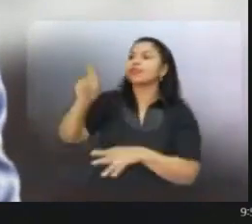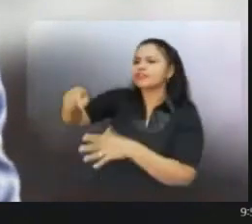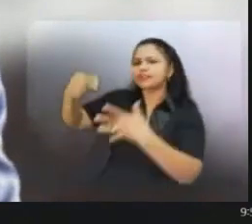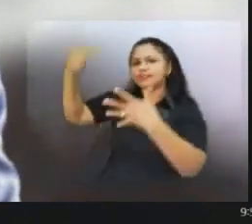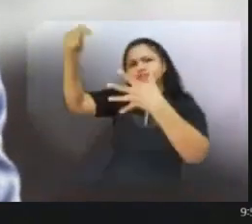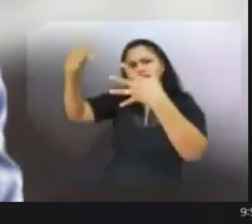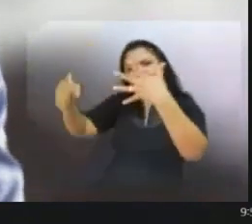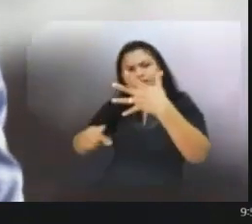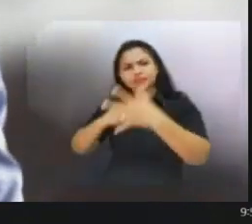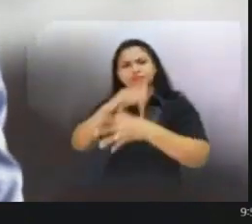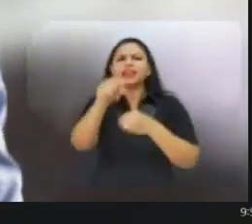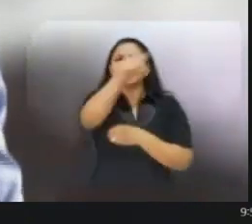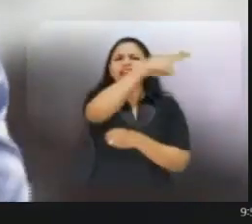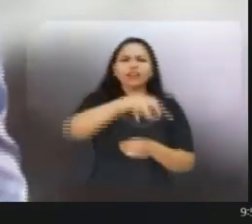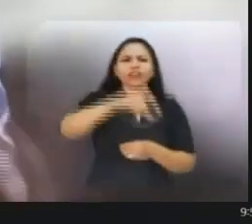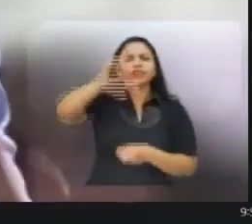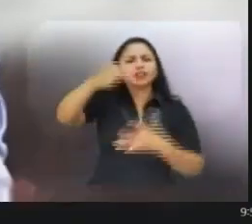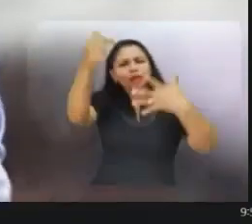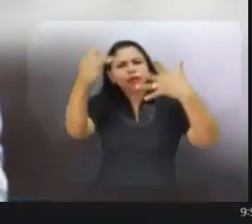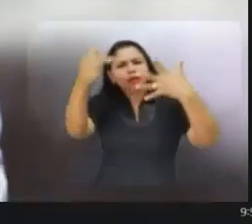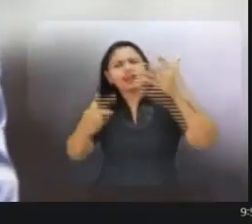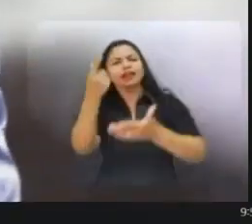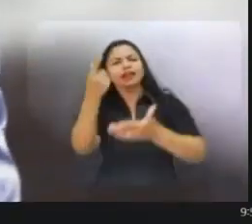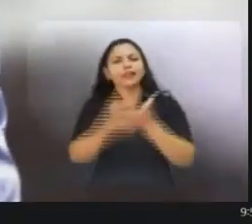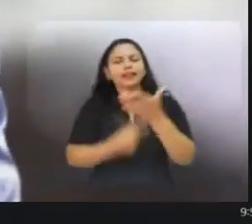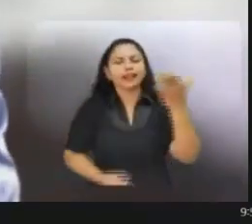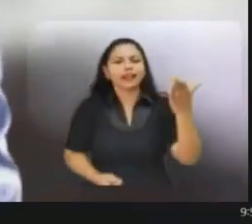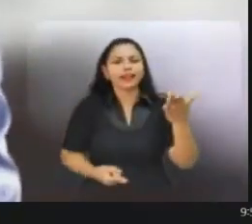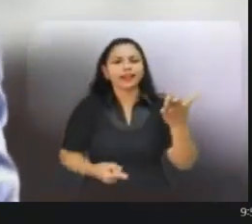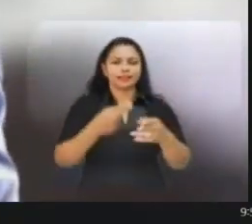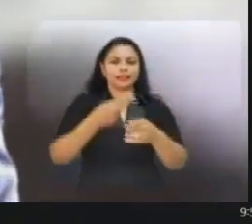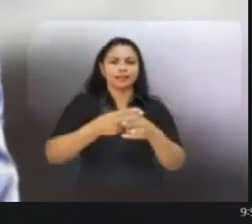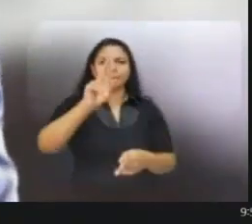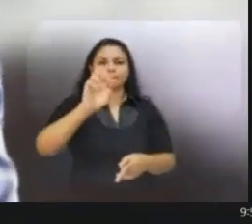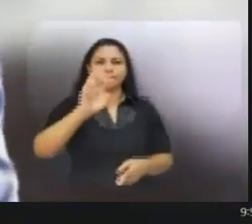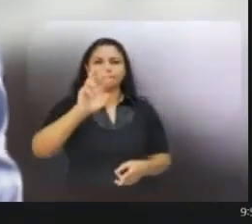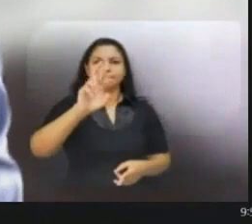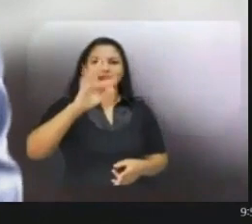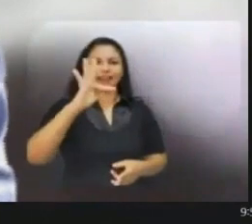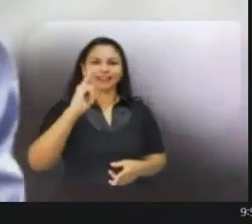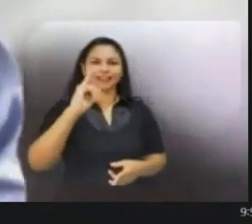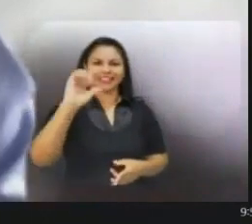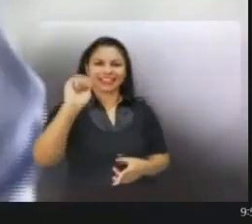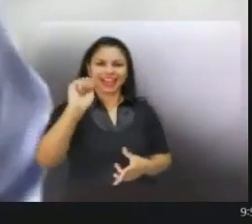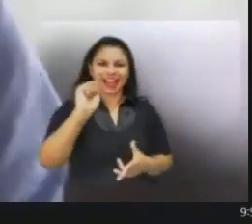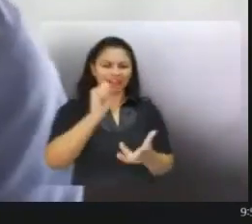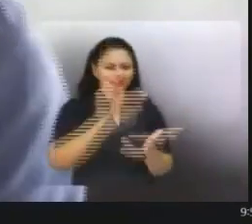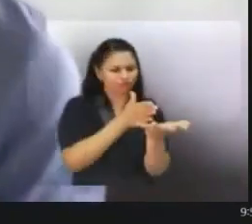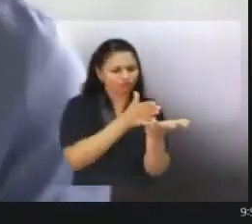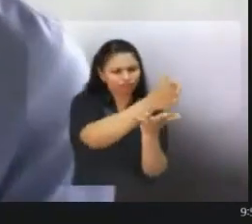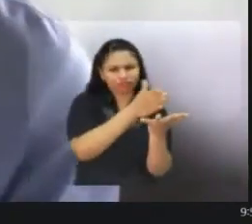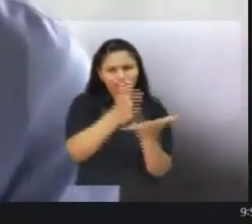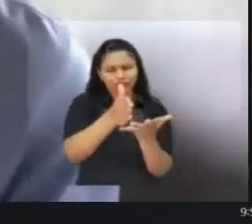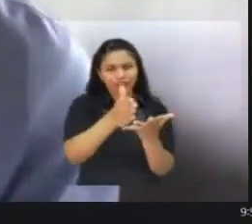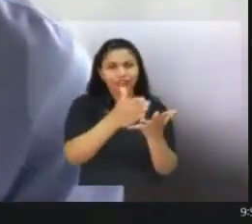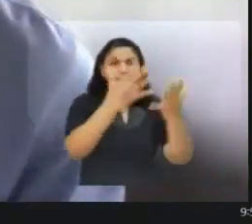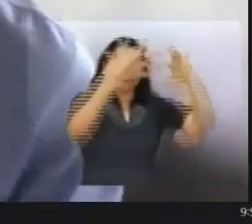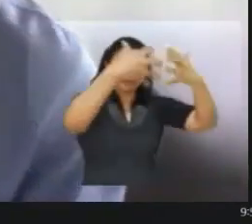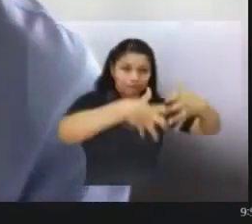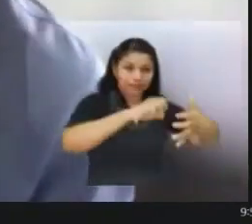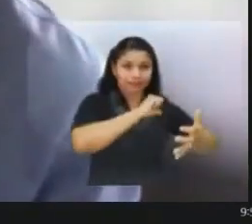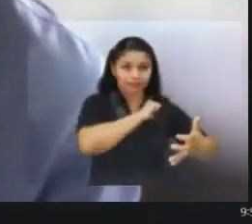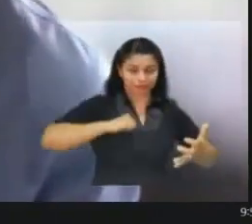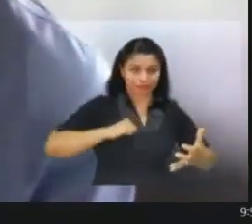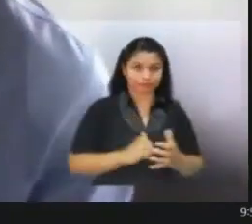one of them is the demand the verticals have in the industry of private networks. And this creates